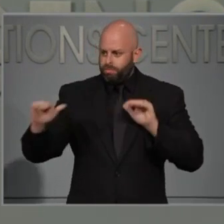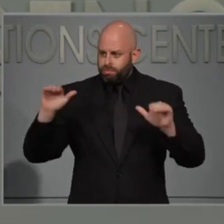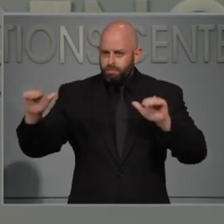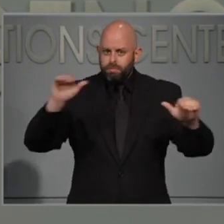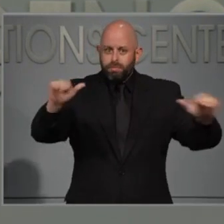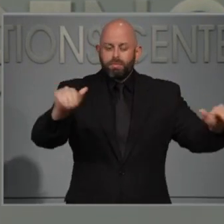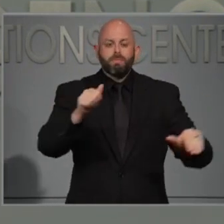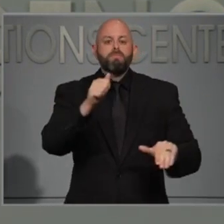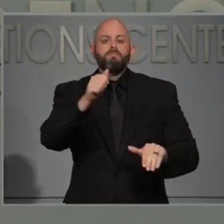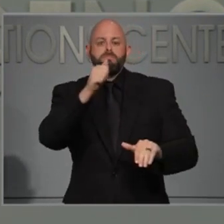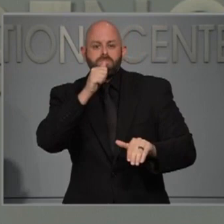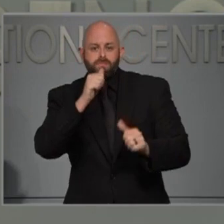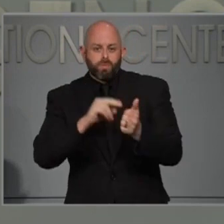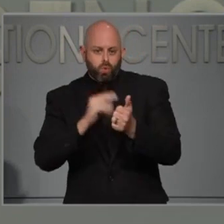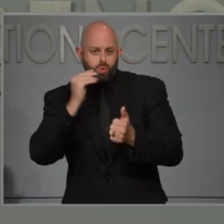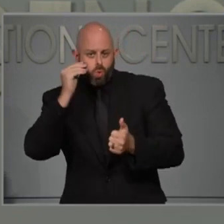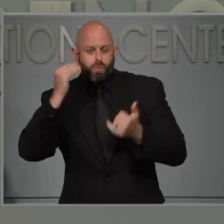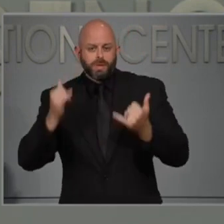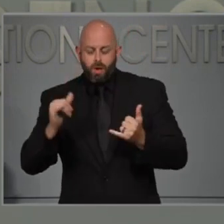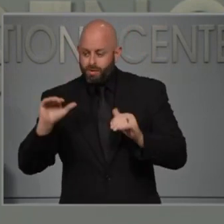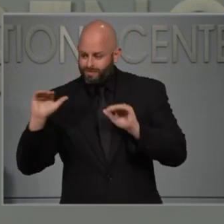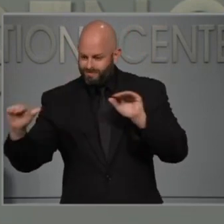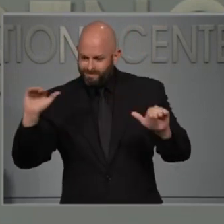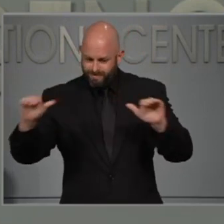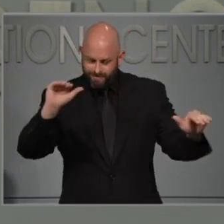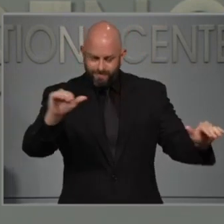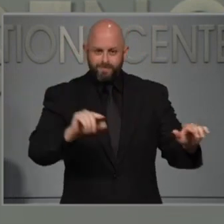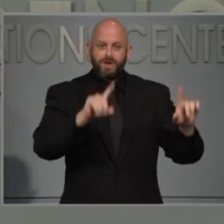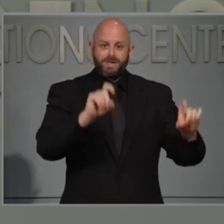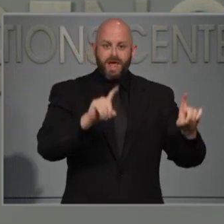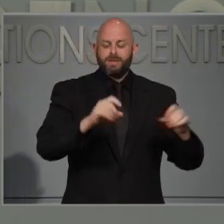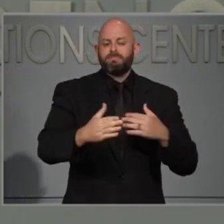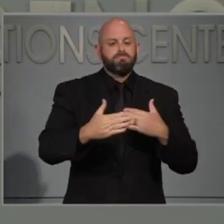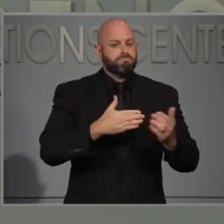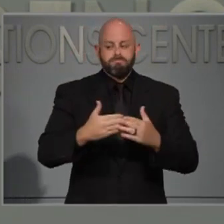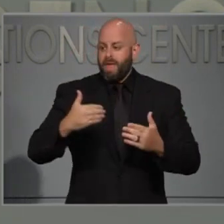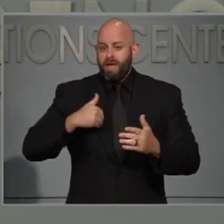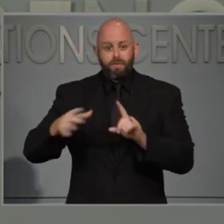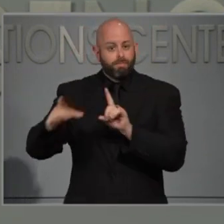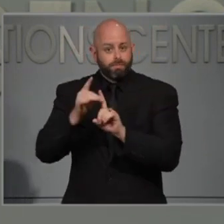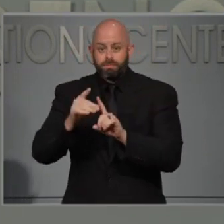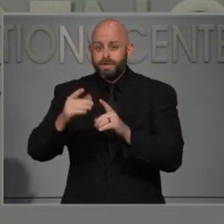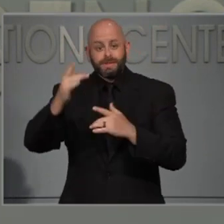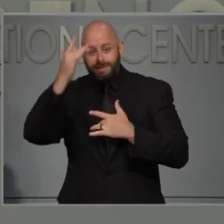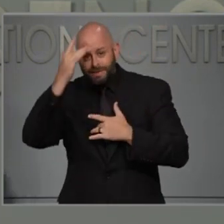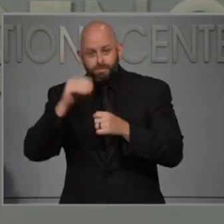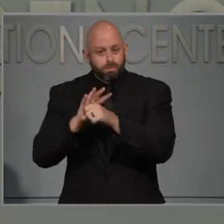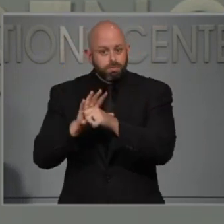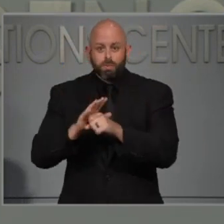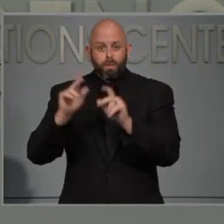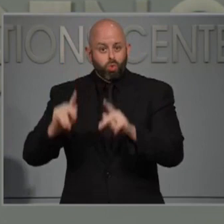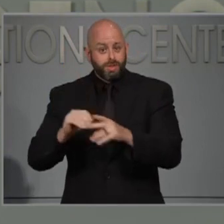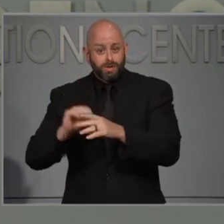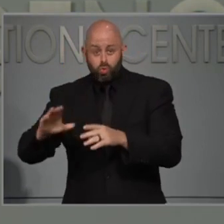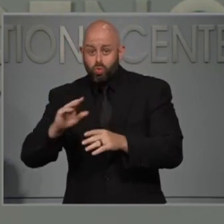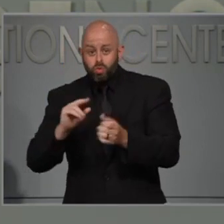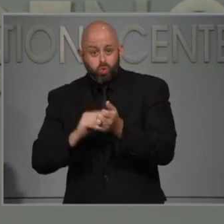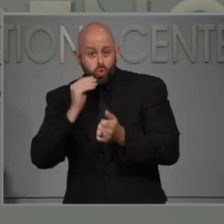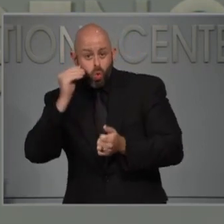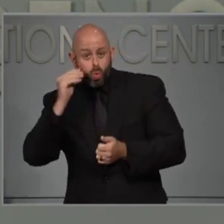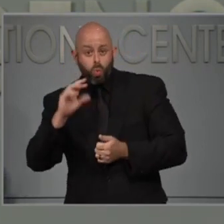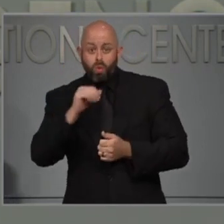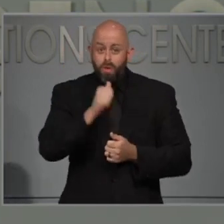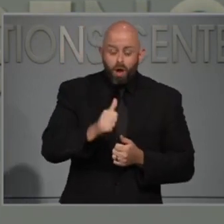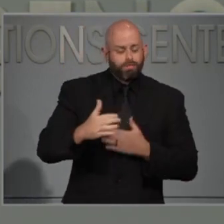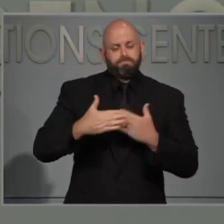nursing homes to do the additional testing proactively. Again, if there is one case in those facilities, then everyone gets